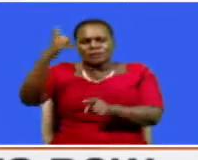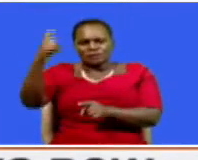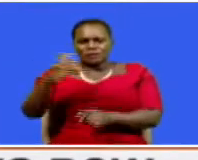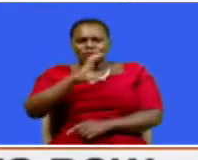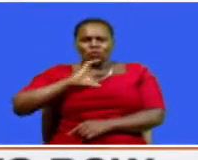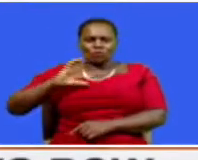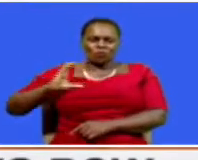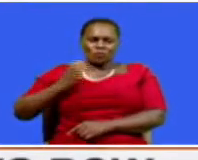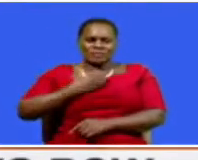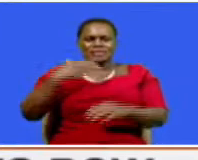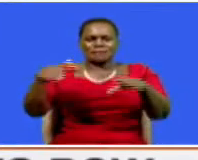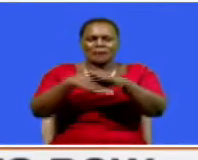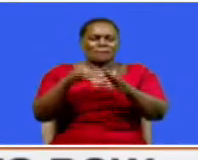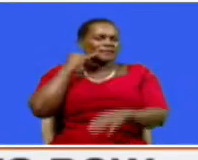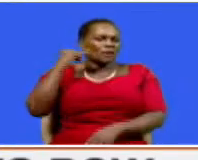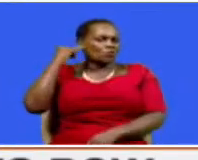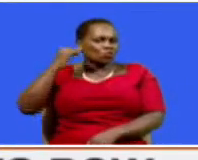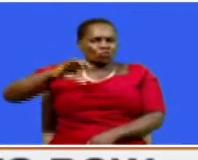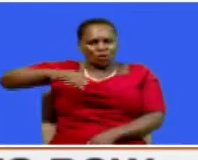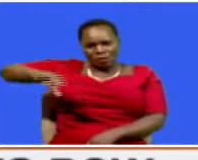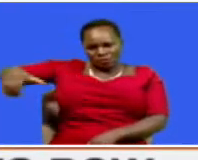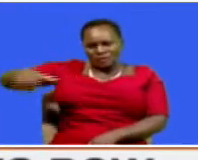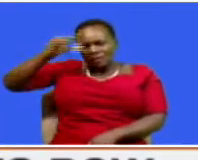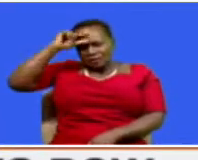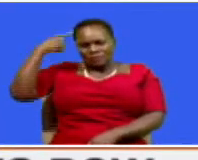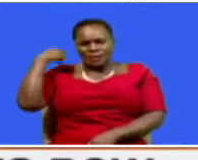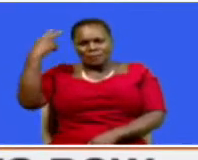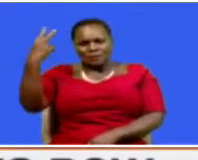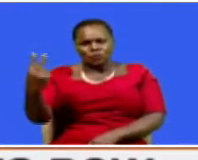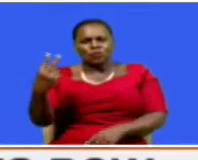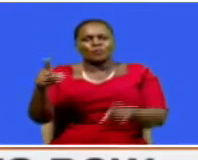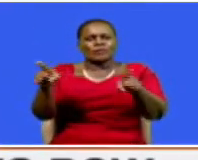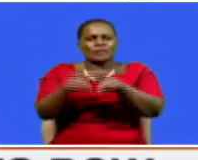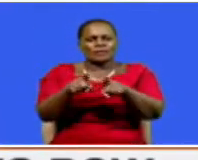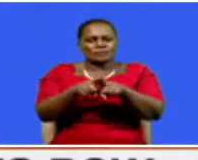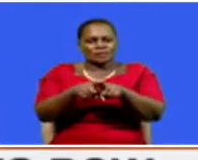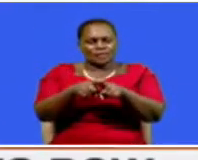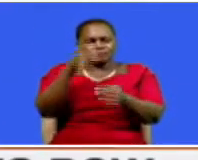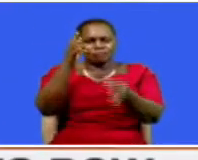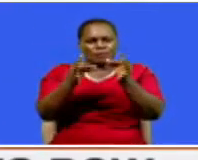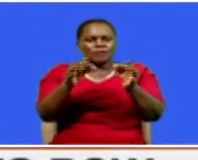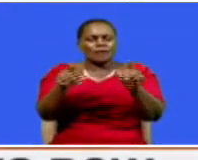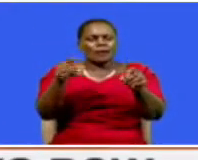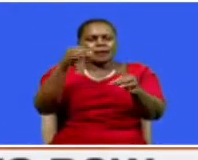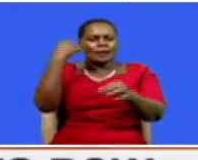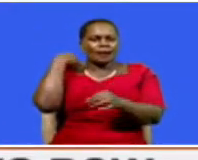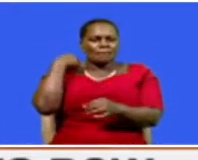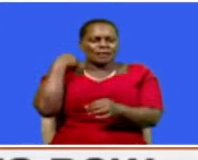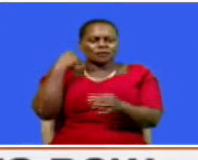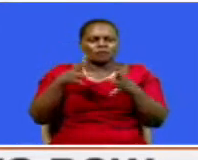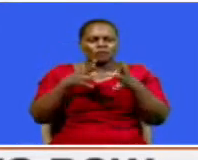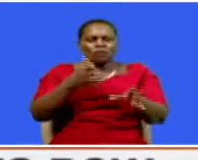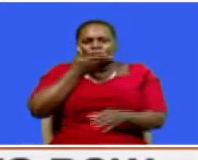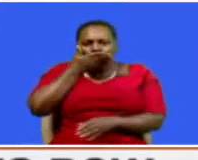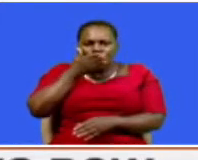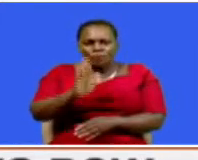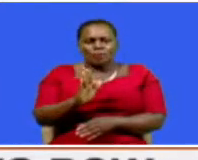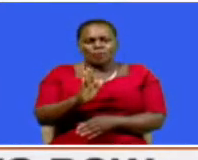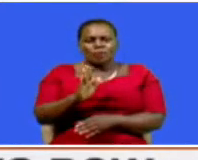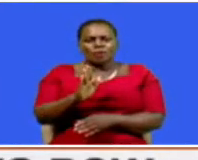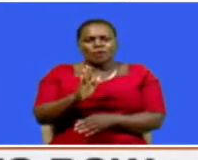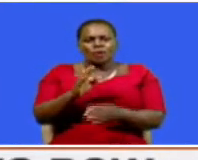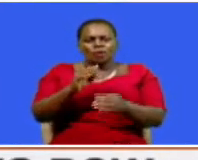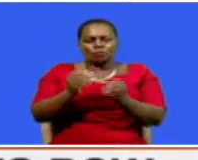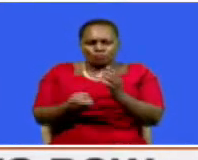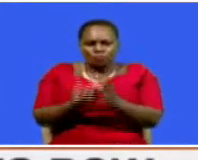committee members of Nakuru County Government. Number two, an order of judicial review by way of my numbers compelling the respondent's hearing to initiate